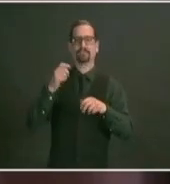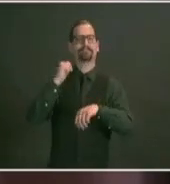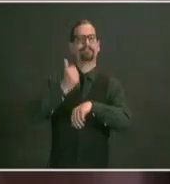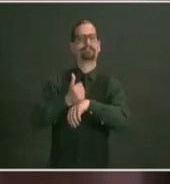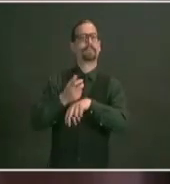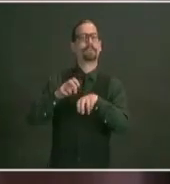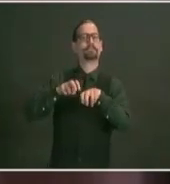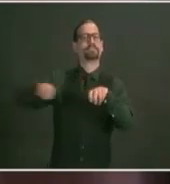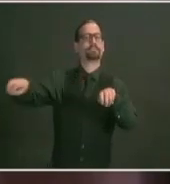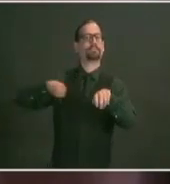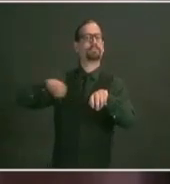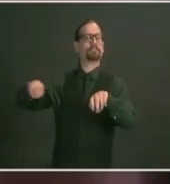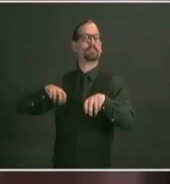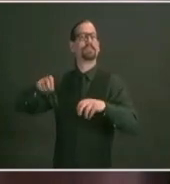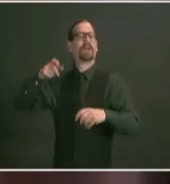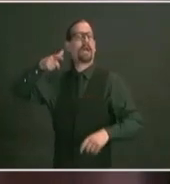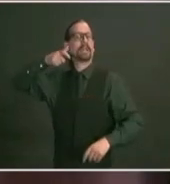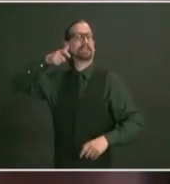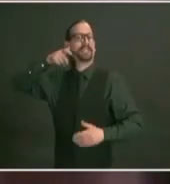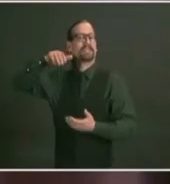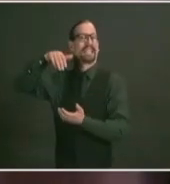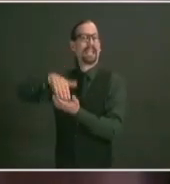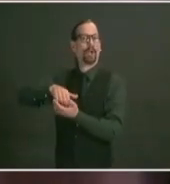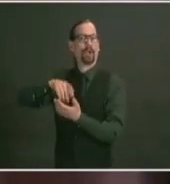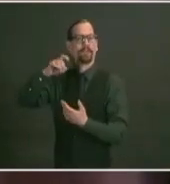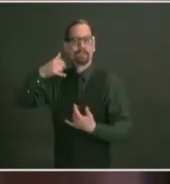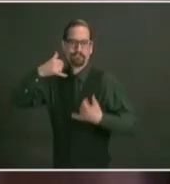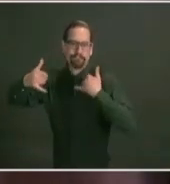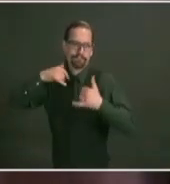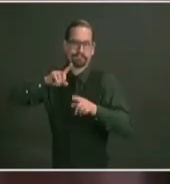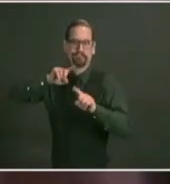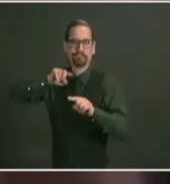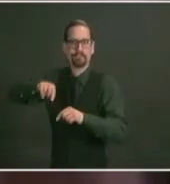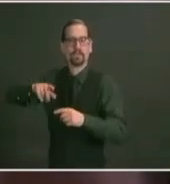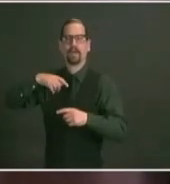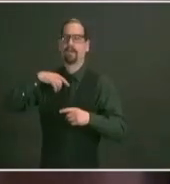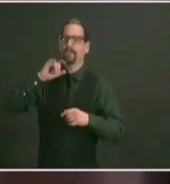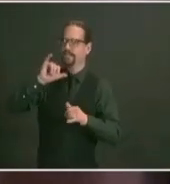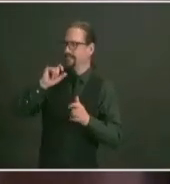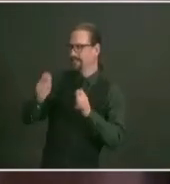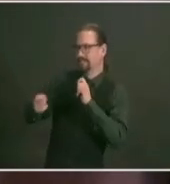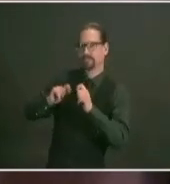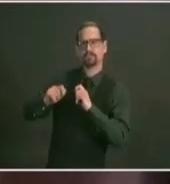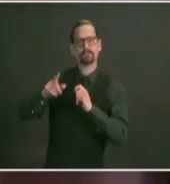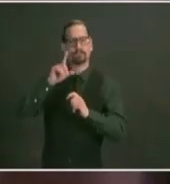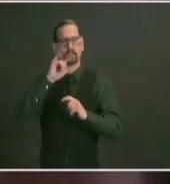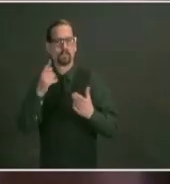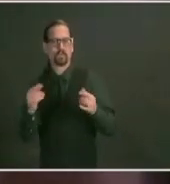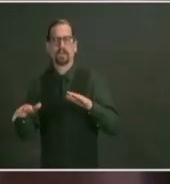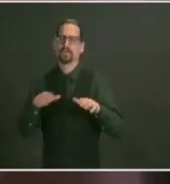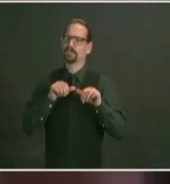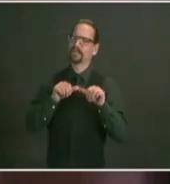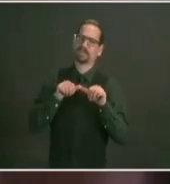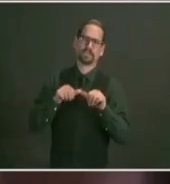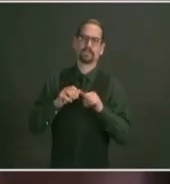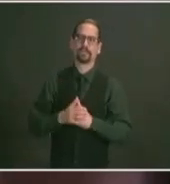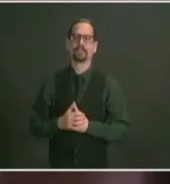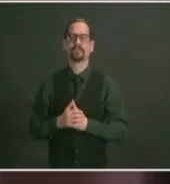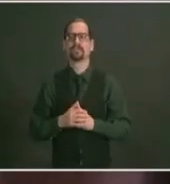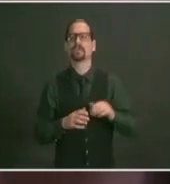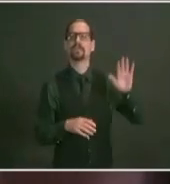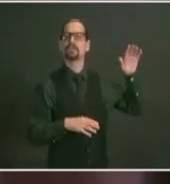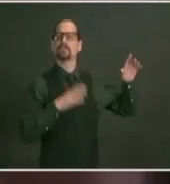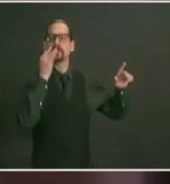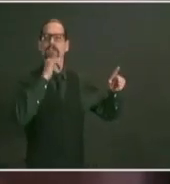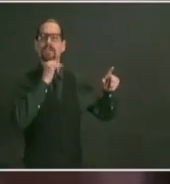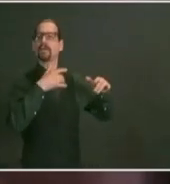and will continue to adjust in handling the number of cases as we need to why not do a system like massachusetts where you just